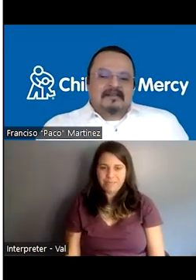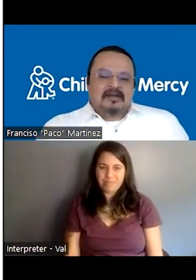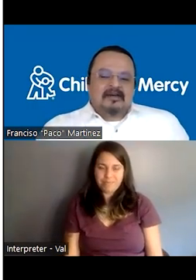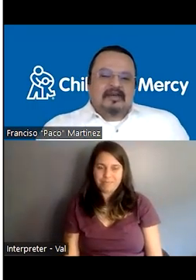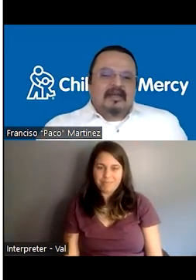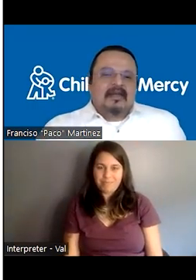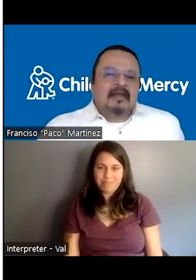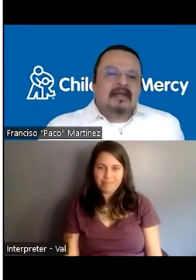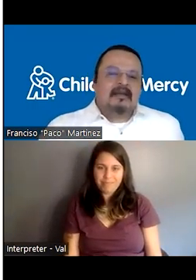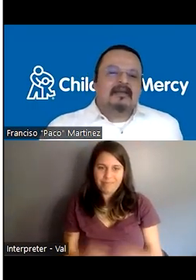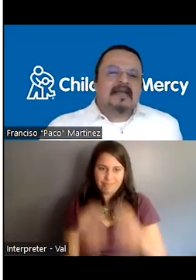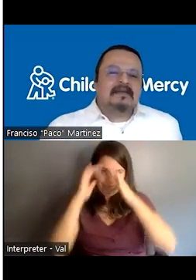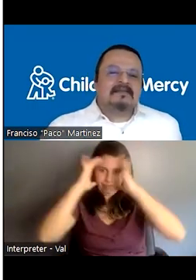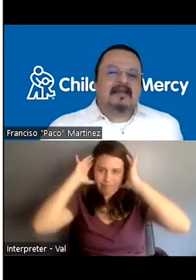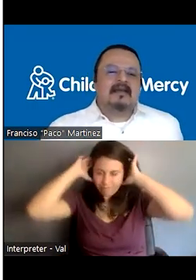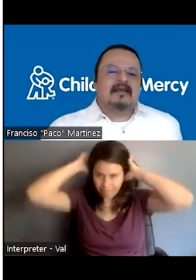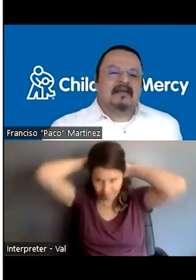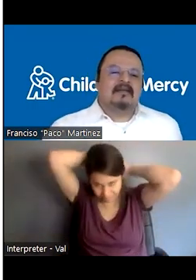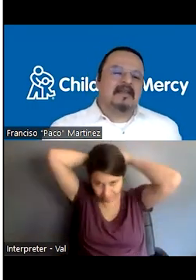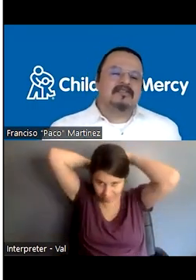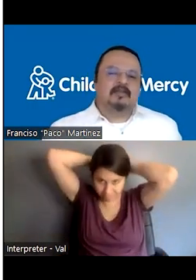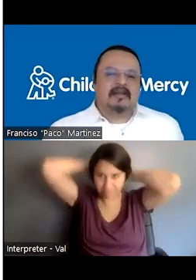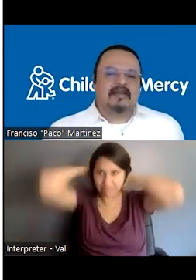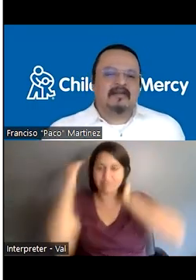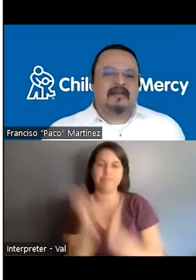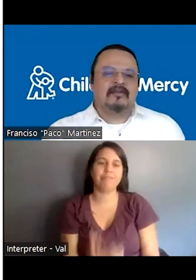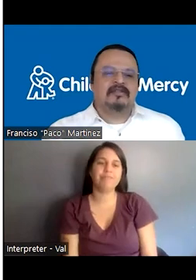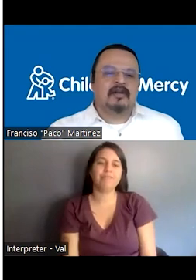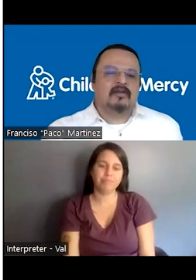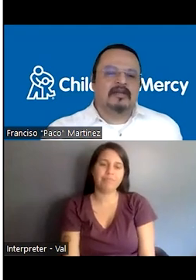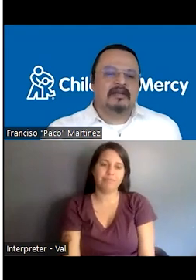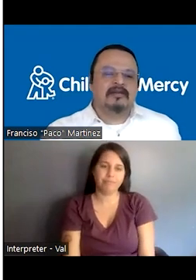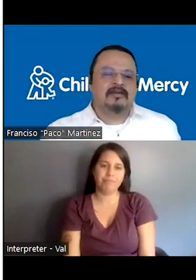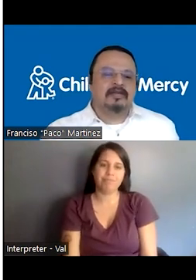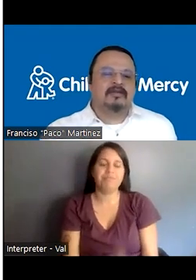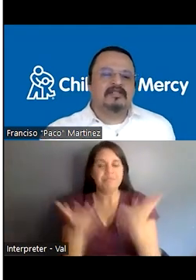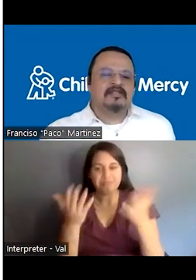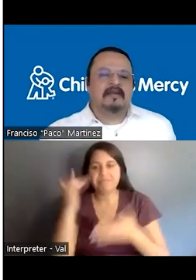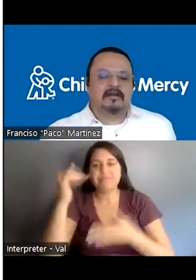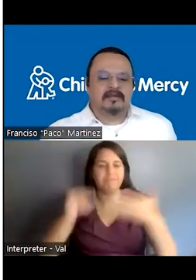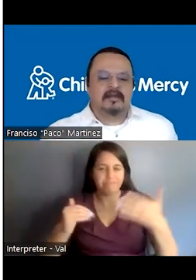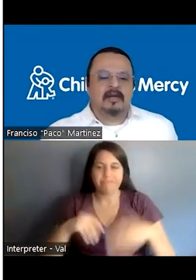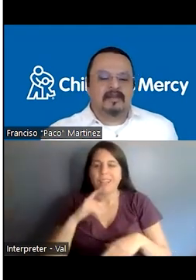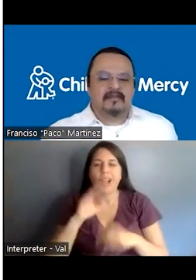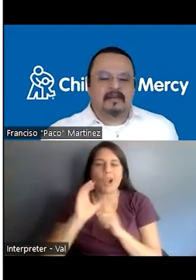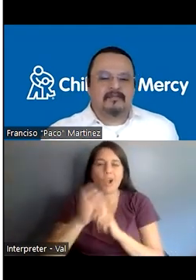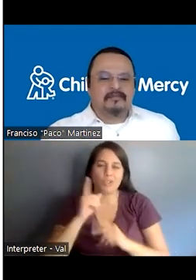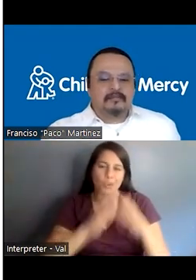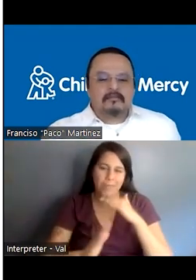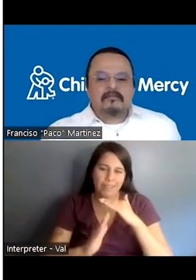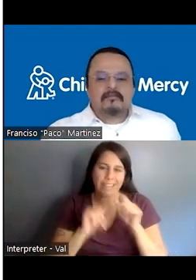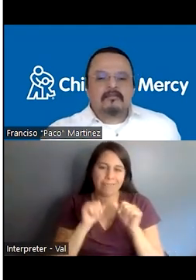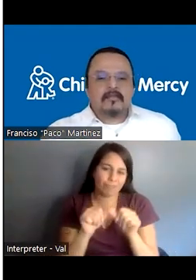So the, the last, uh, essential practice is cultural humility to continue achieving cultural competency.